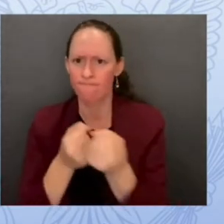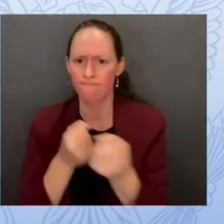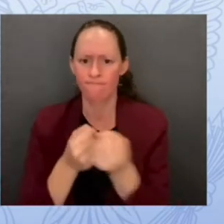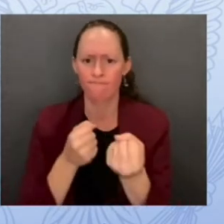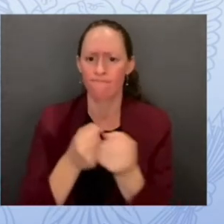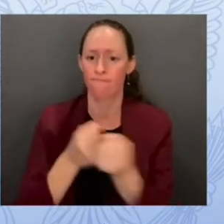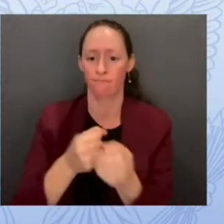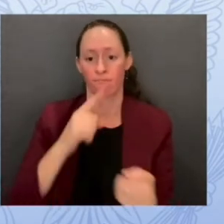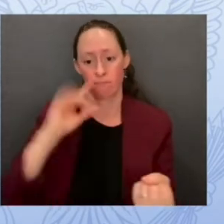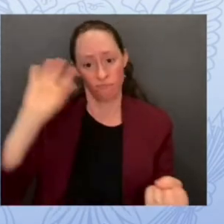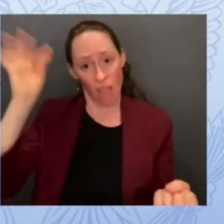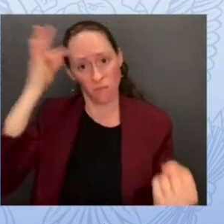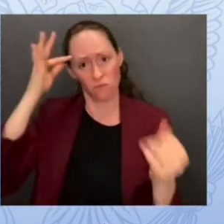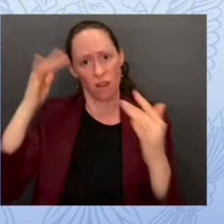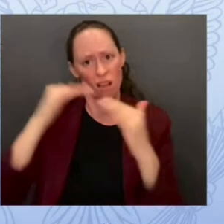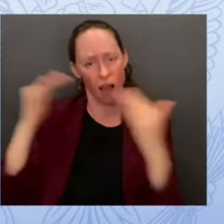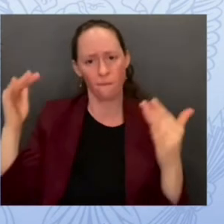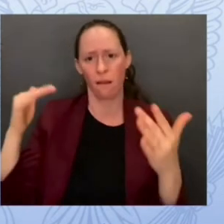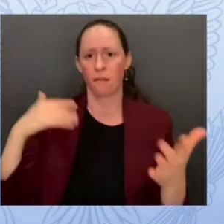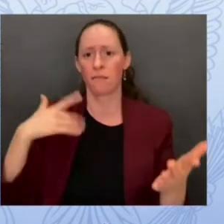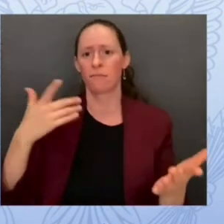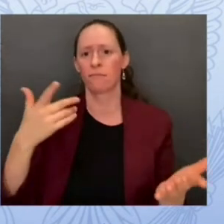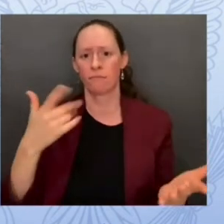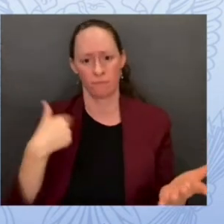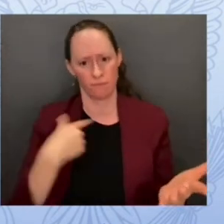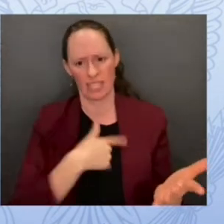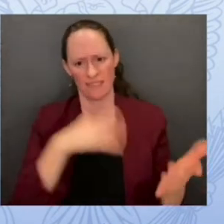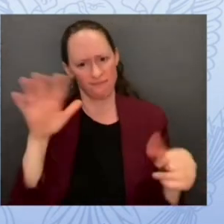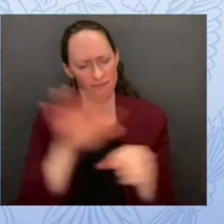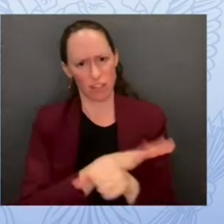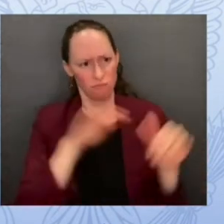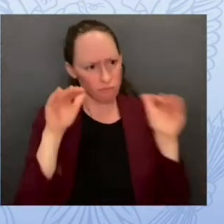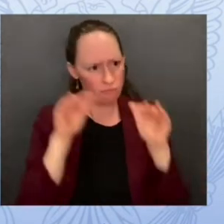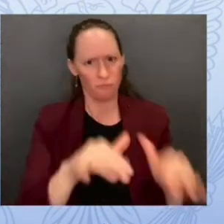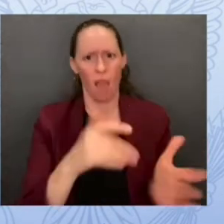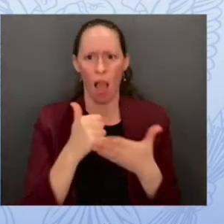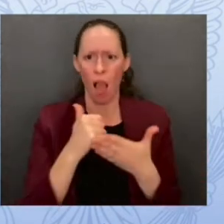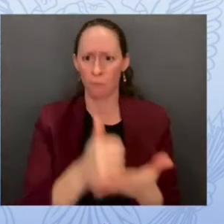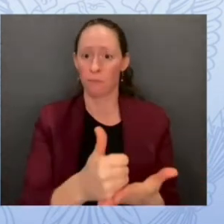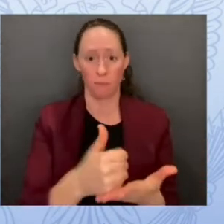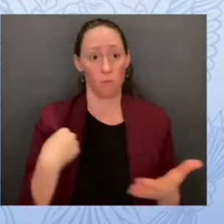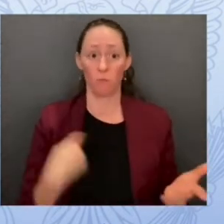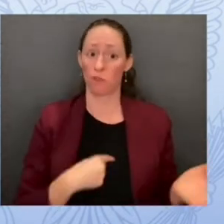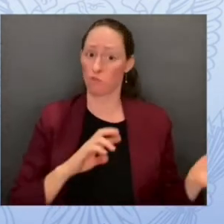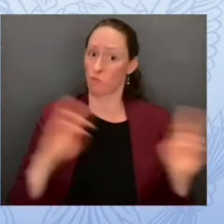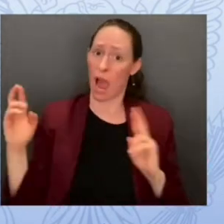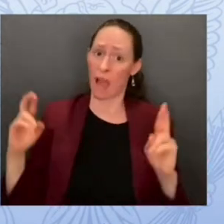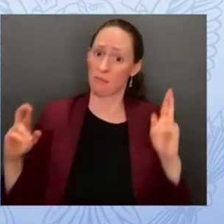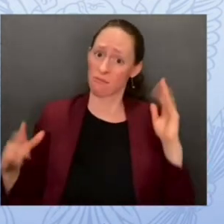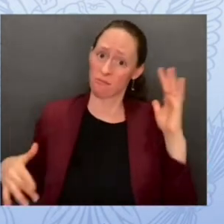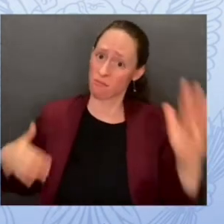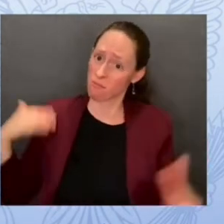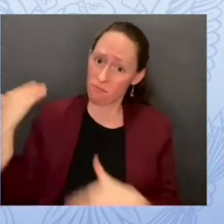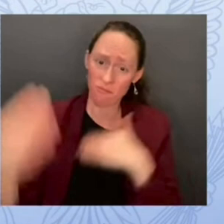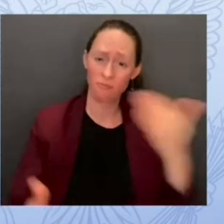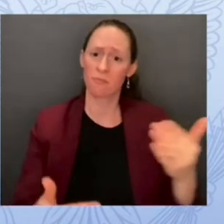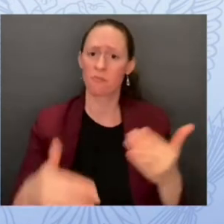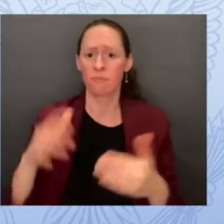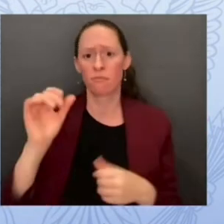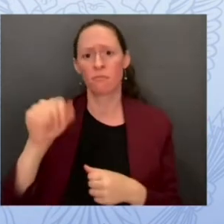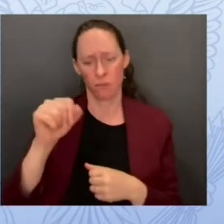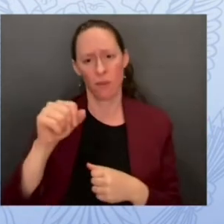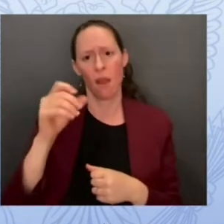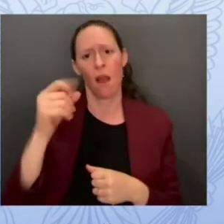or for la unified as if we had the answers although we had critical information they needed we needed to listen closely to our